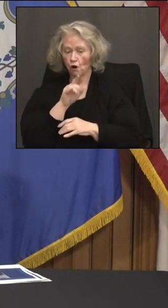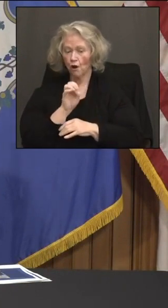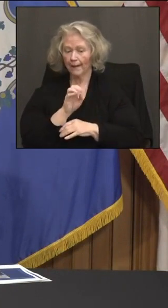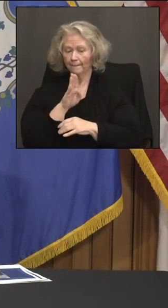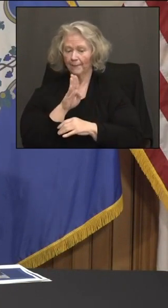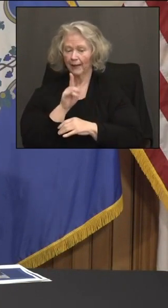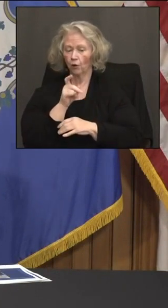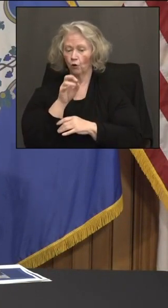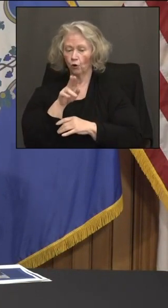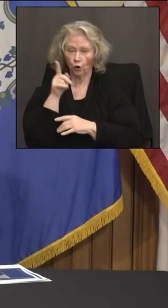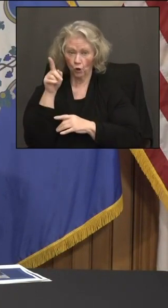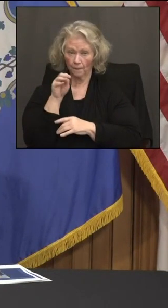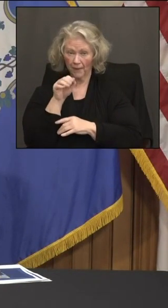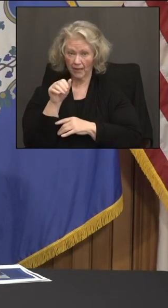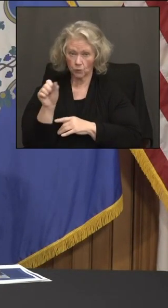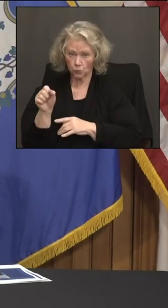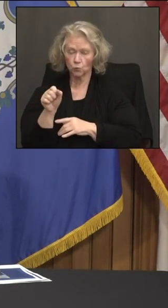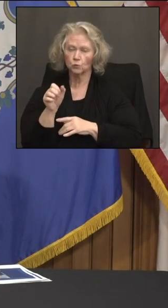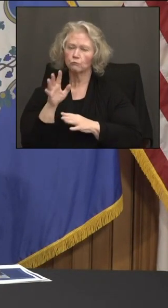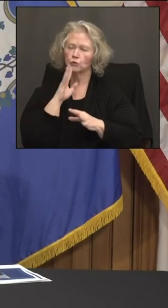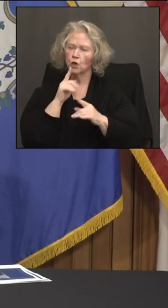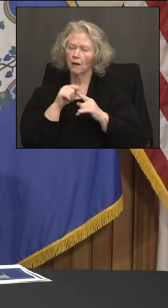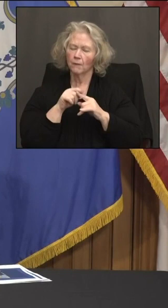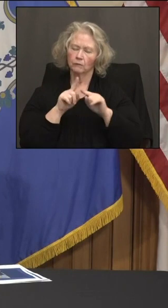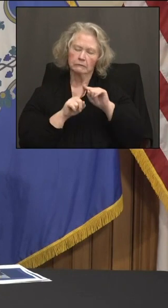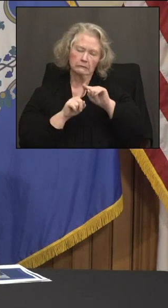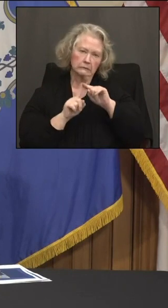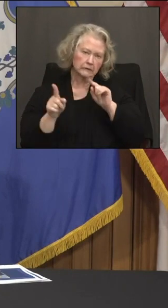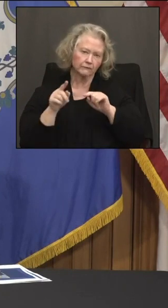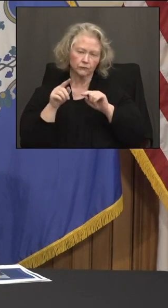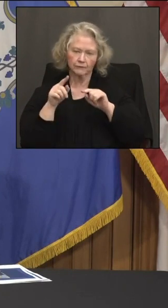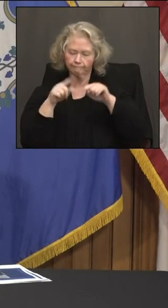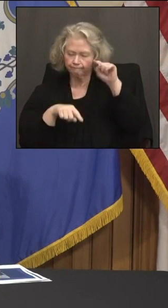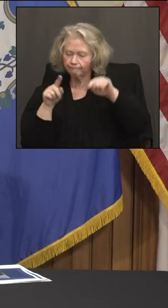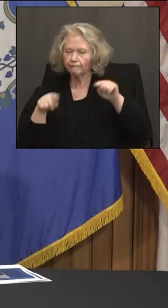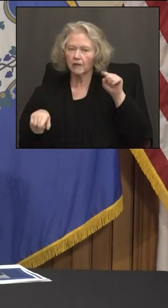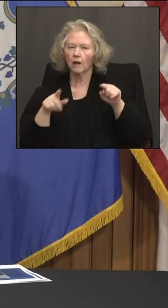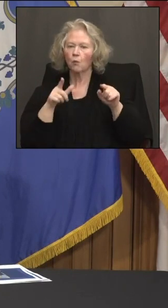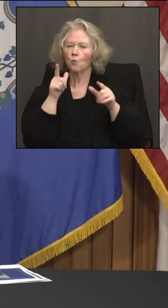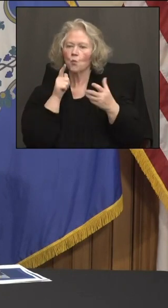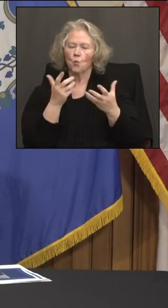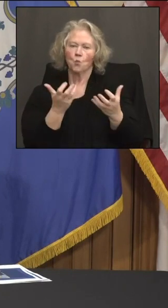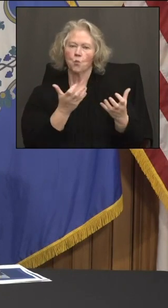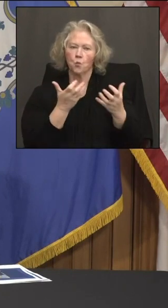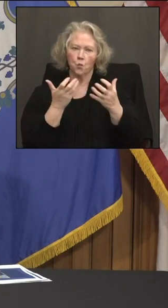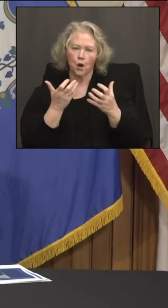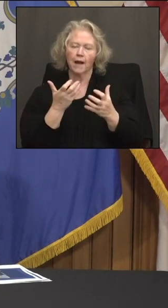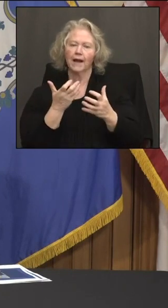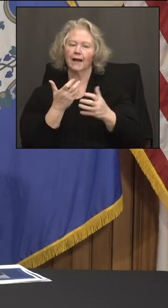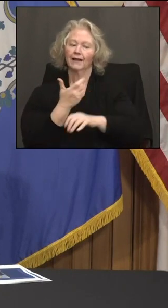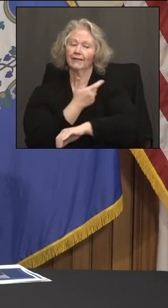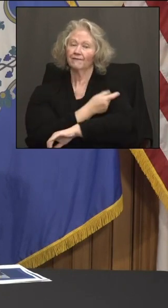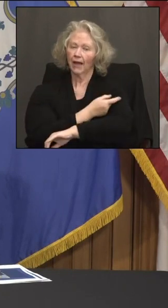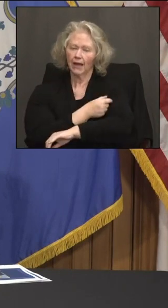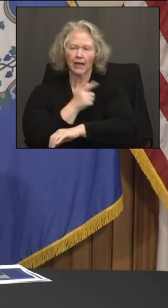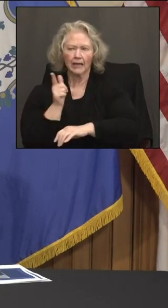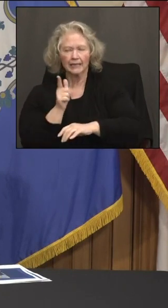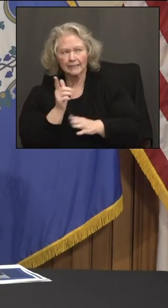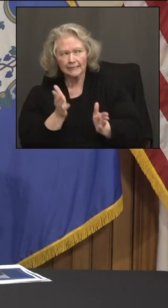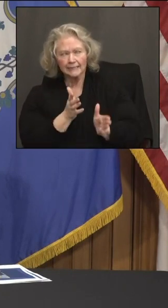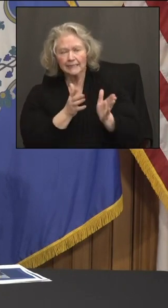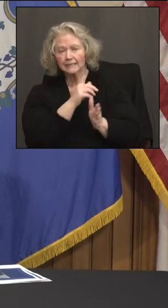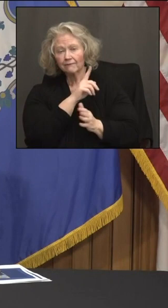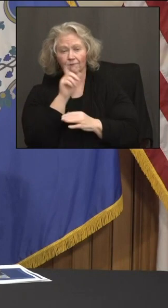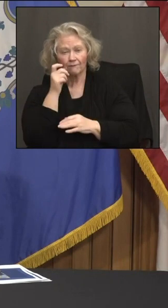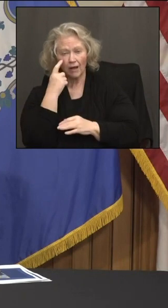Massachusetts spoke about the disparity in the demand for vaccines, and he's pressing the federal authorities to